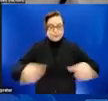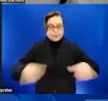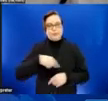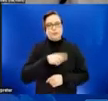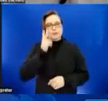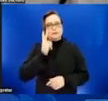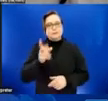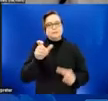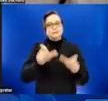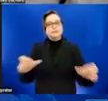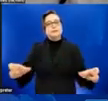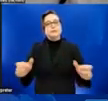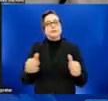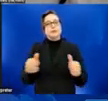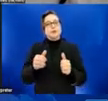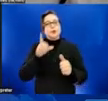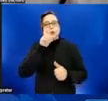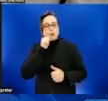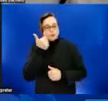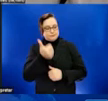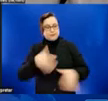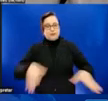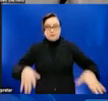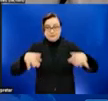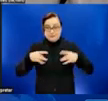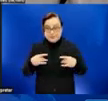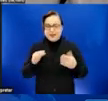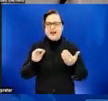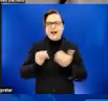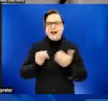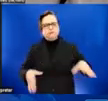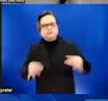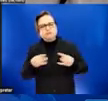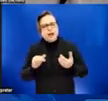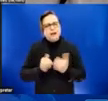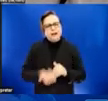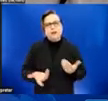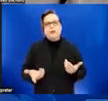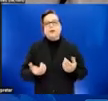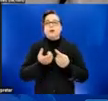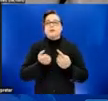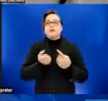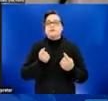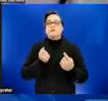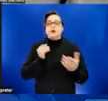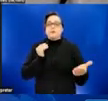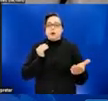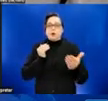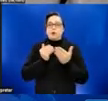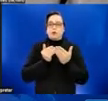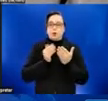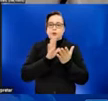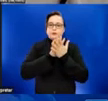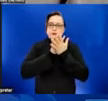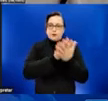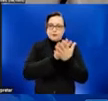monkeypox reporting having contracted monkeypox from close, sustained, direct contact.